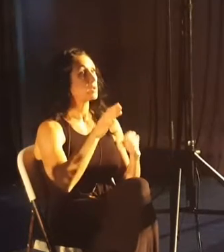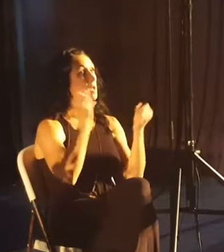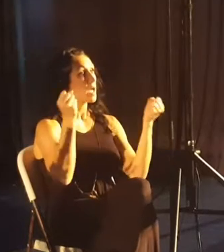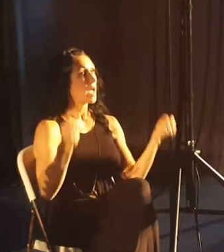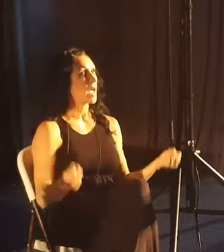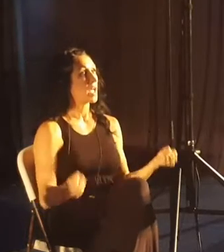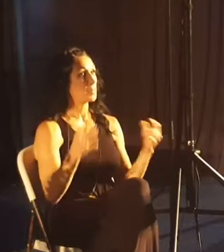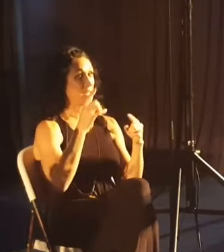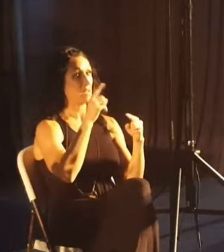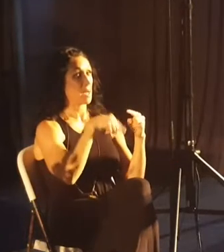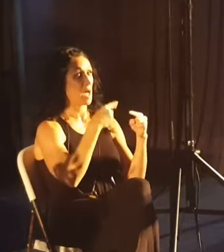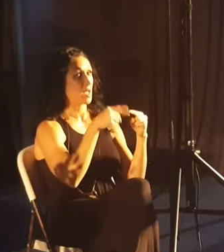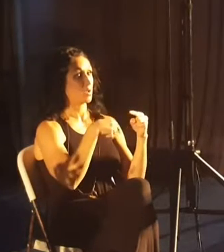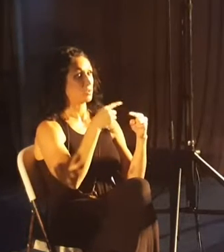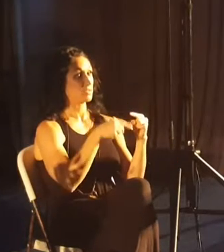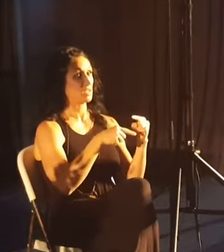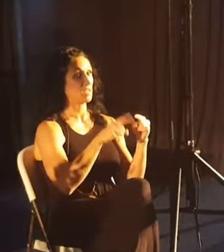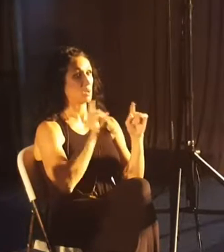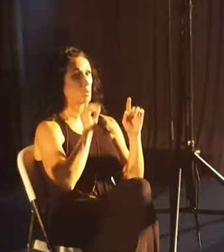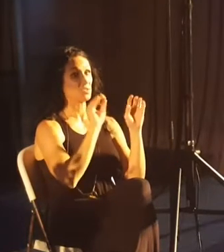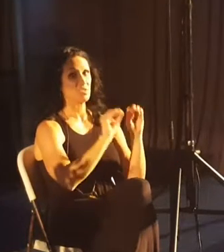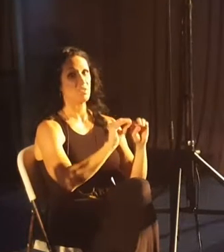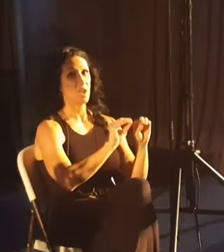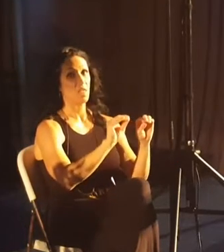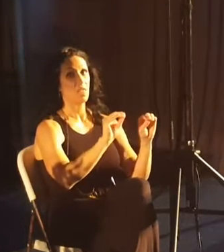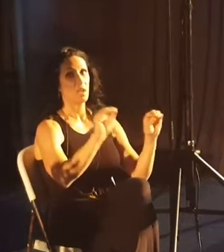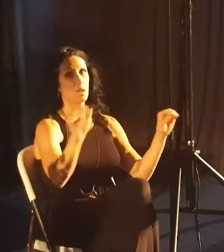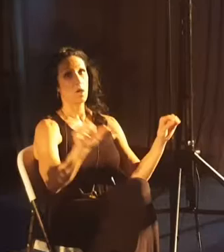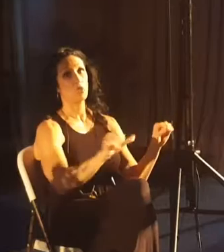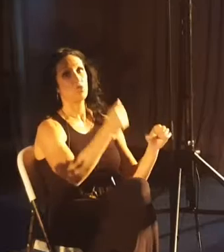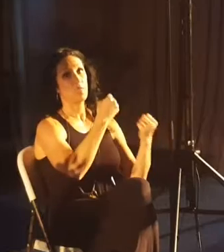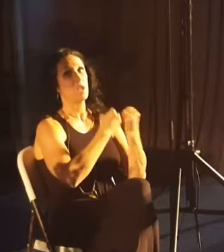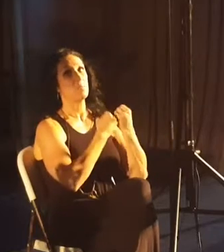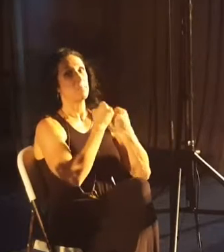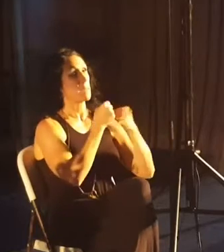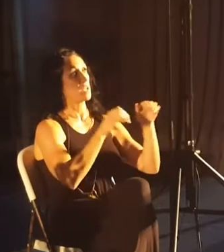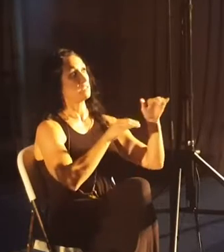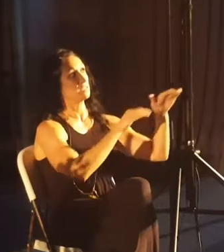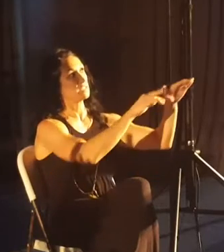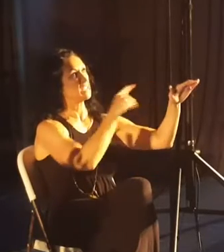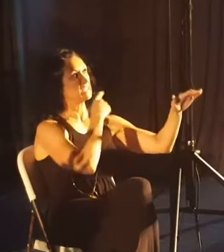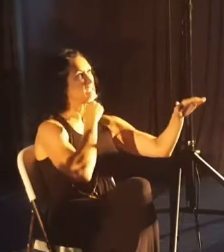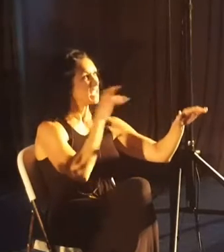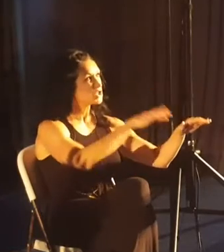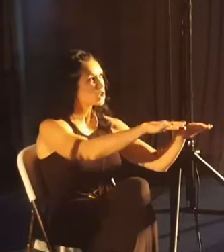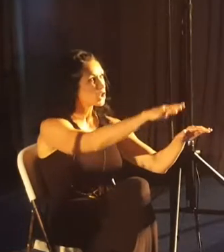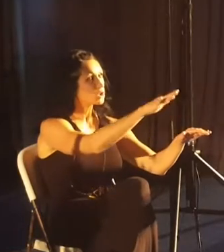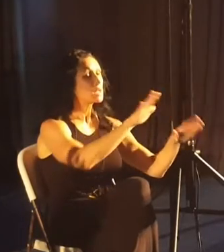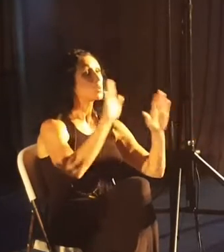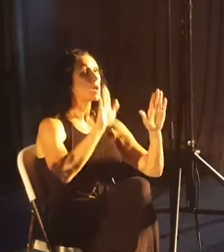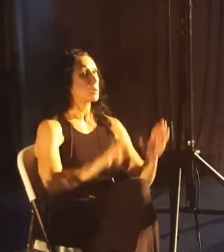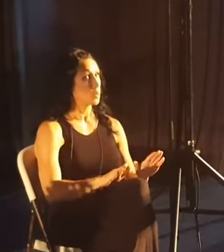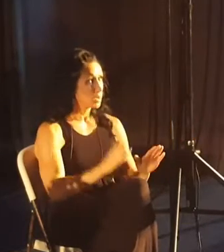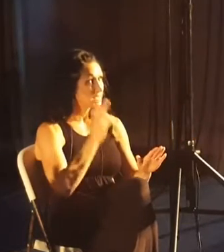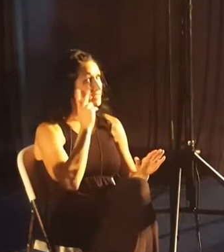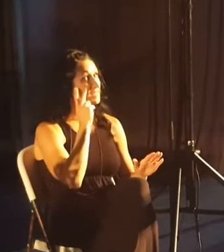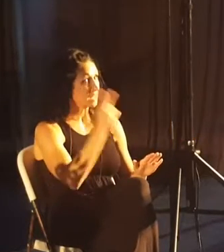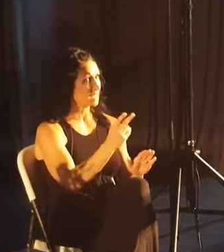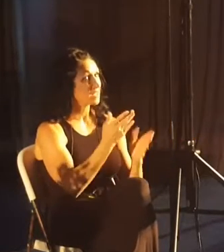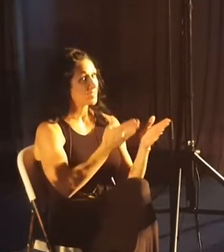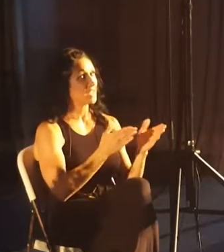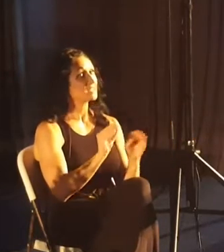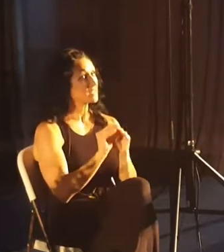miles we drove, and there was nothing other than mountains and desert, and it was really incredible. Seeing things